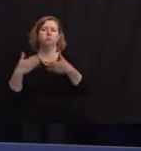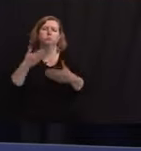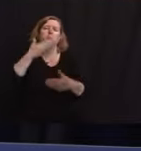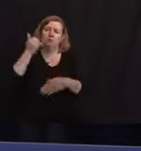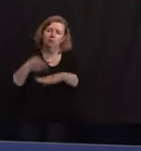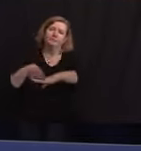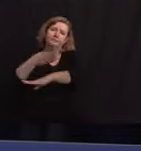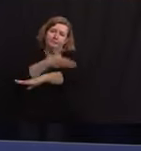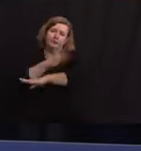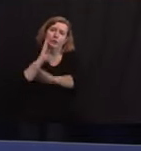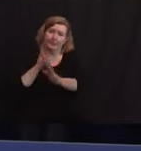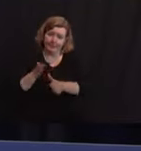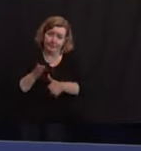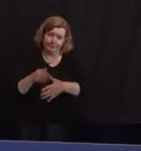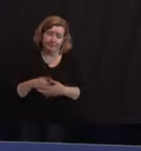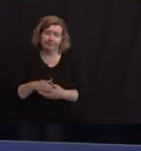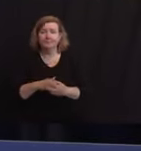coverage.